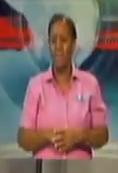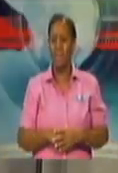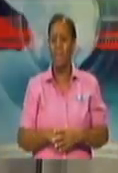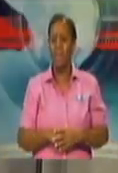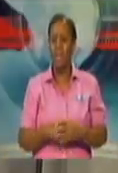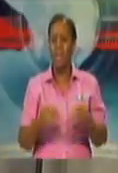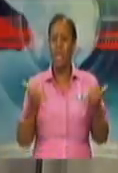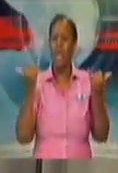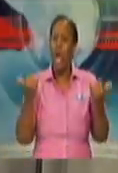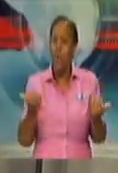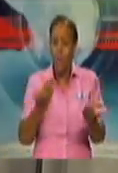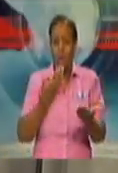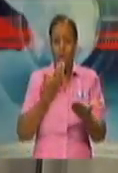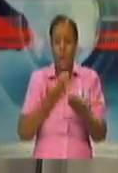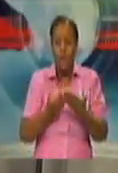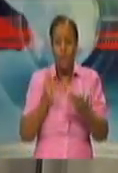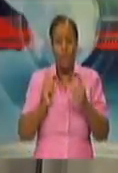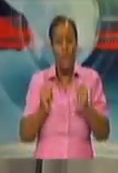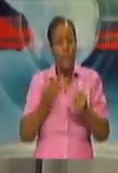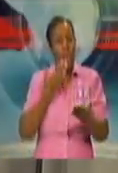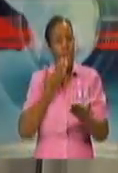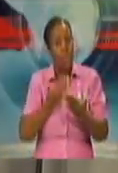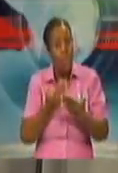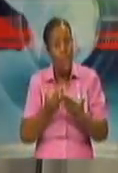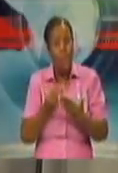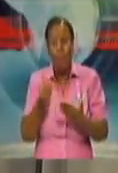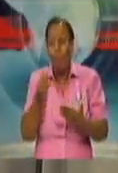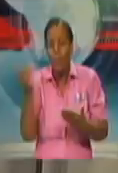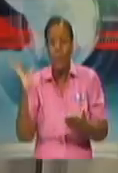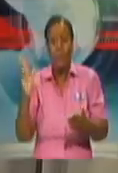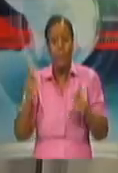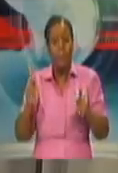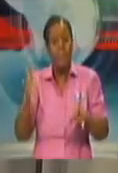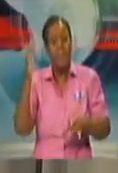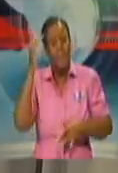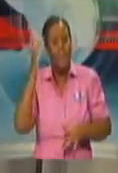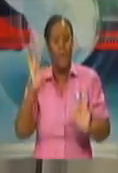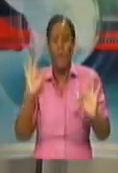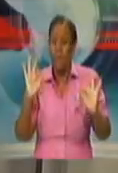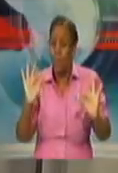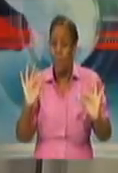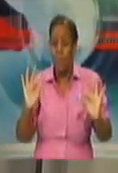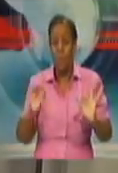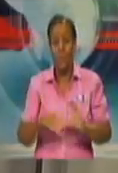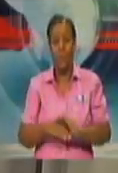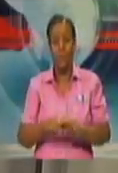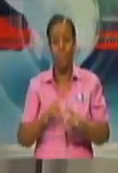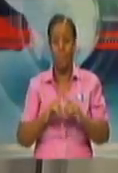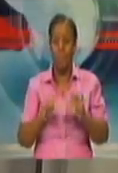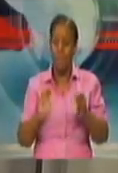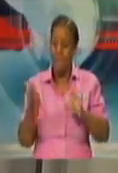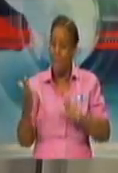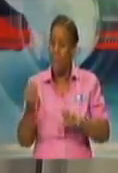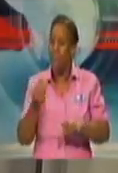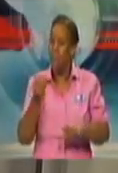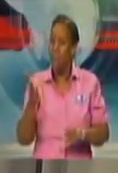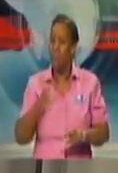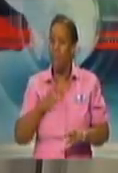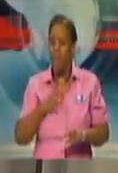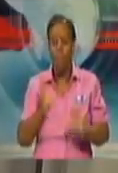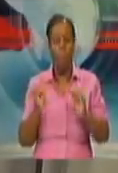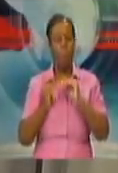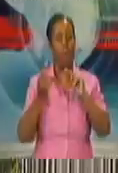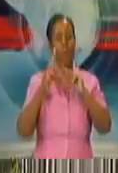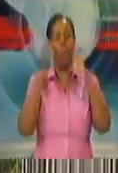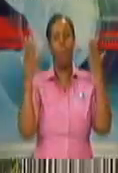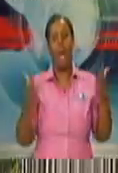-E-R-O-L-O-G-I-C-A-L, the CMO can do it, serology, whatever it is. And rapid tests, or I can